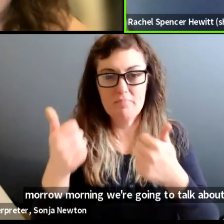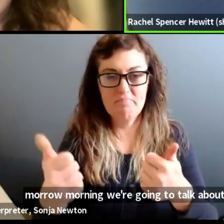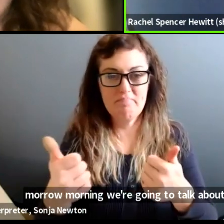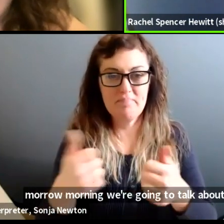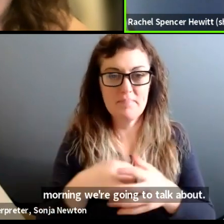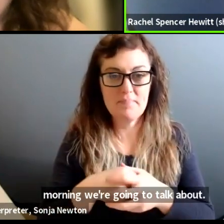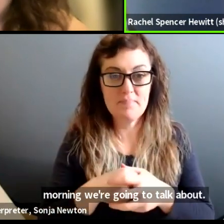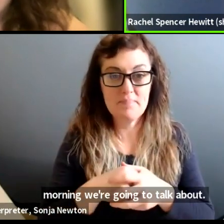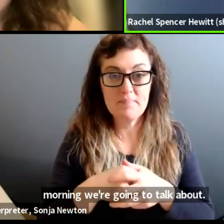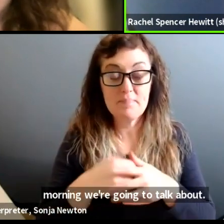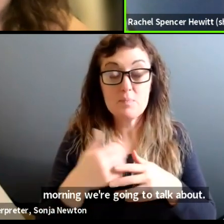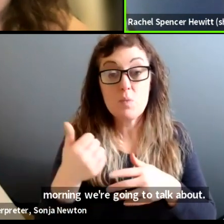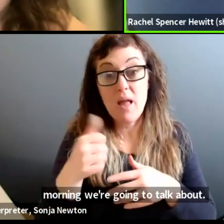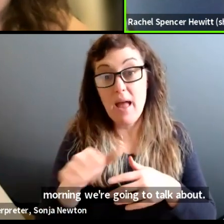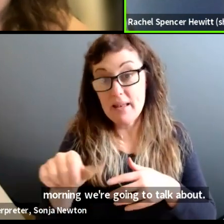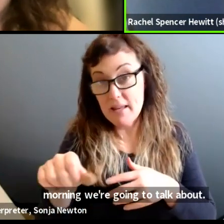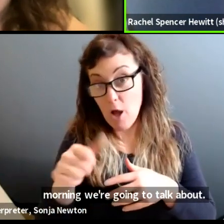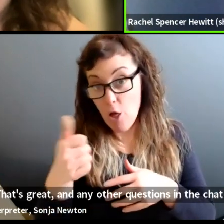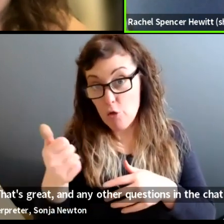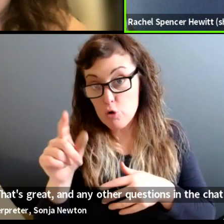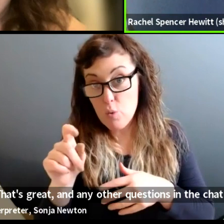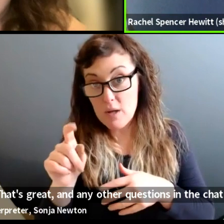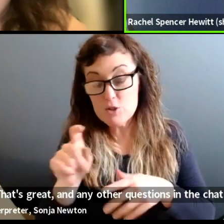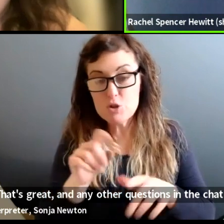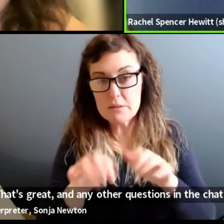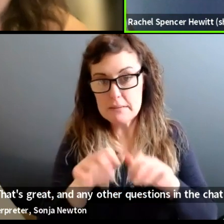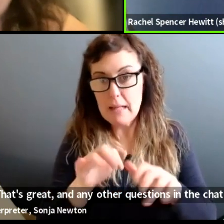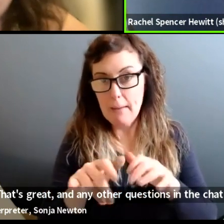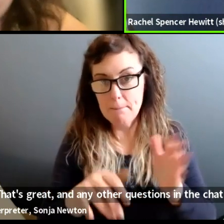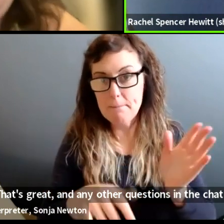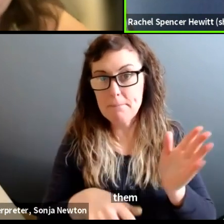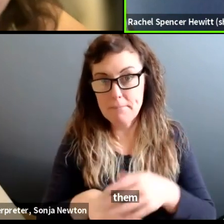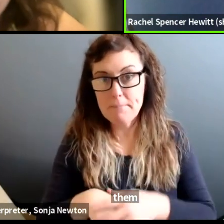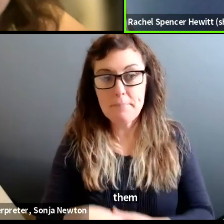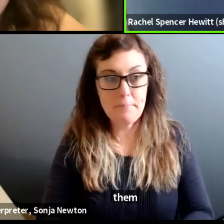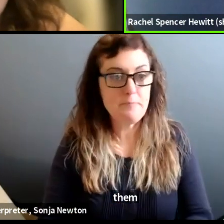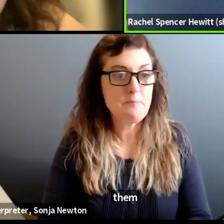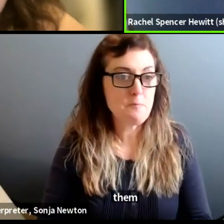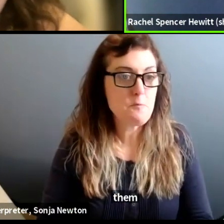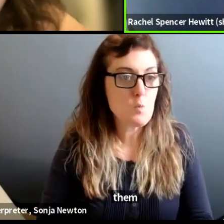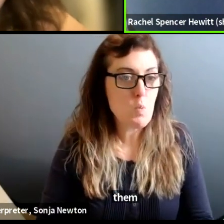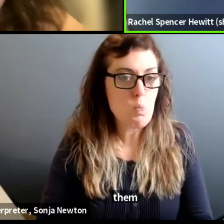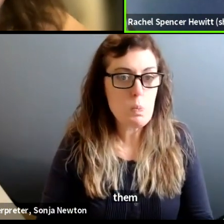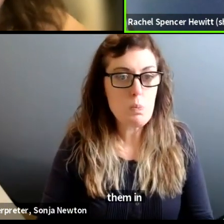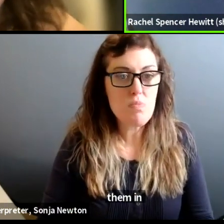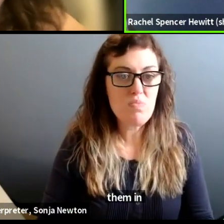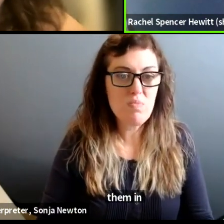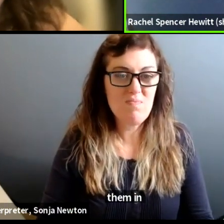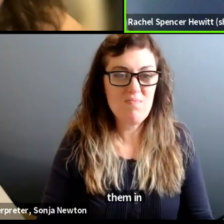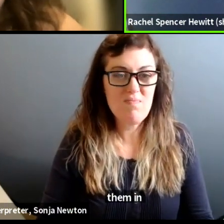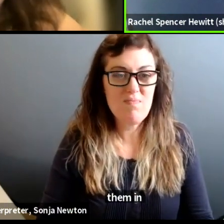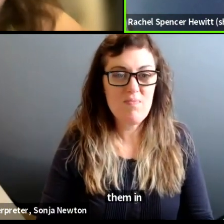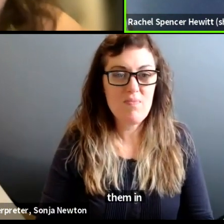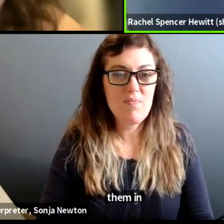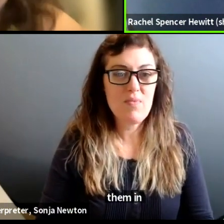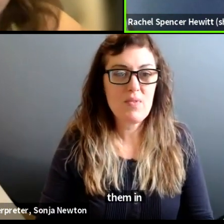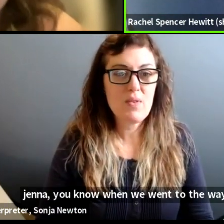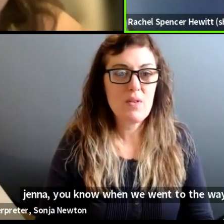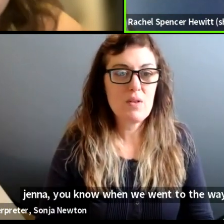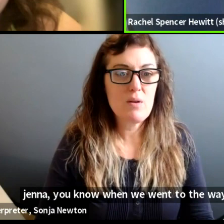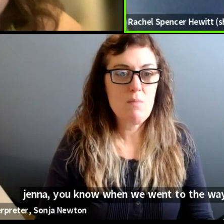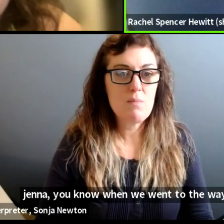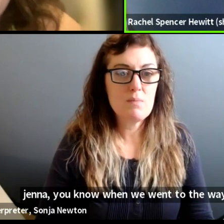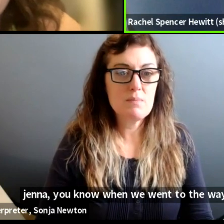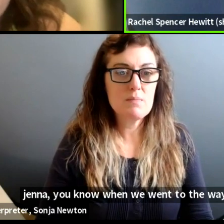chat, throw them in. Um, Jenna, uh, you know, when we went to the, we went to the gala and I